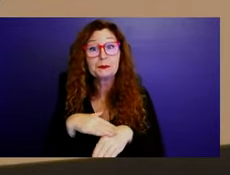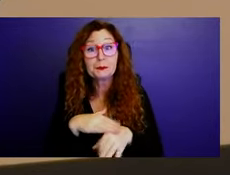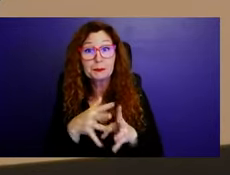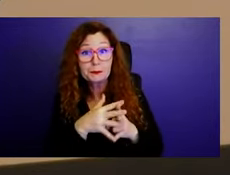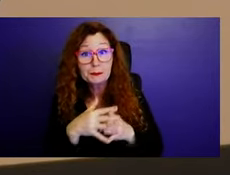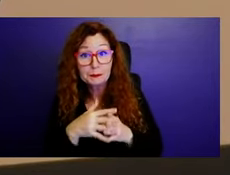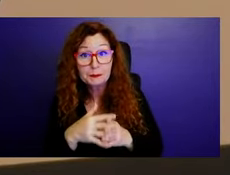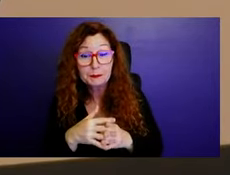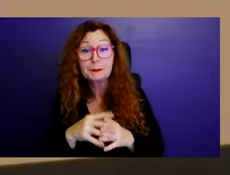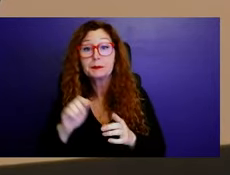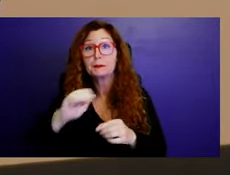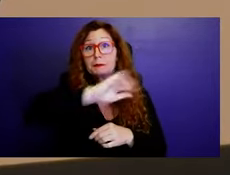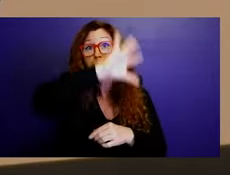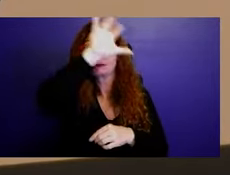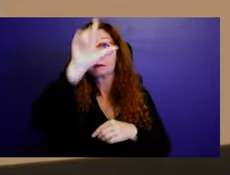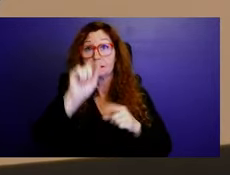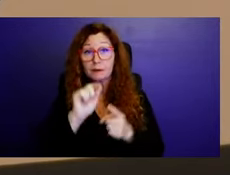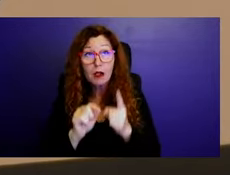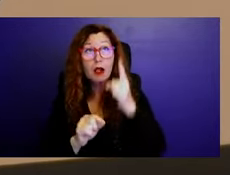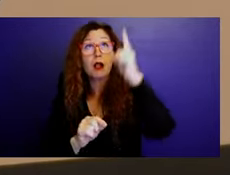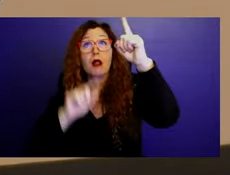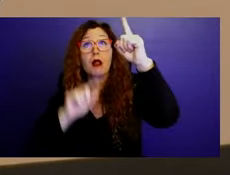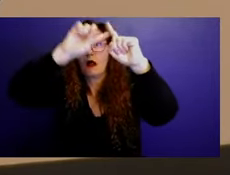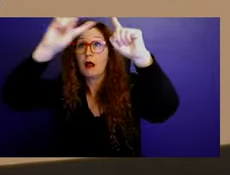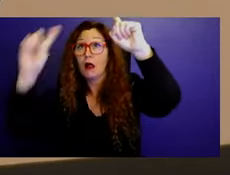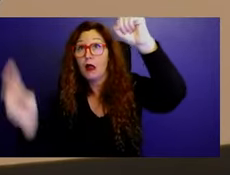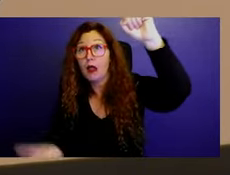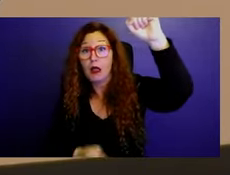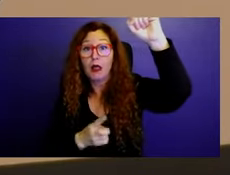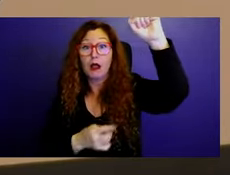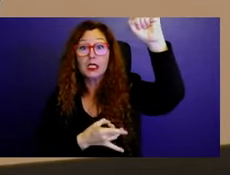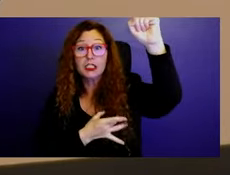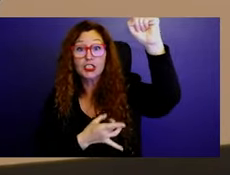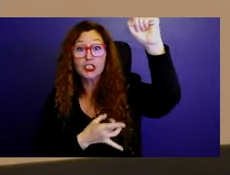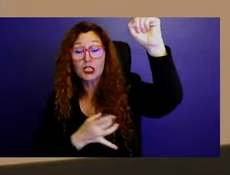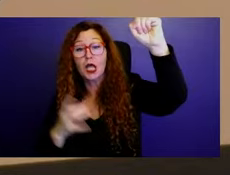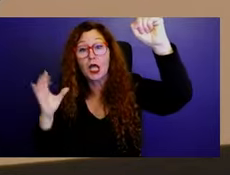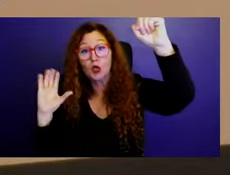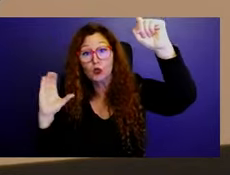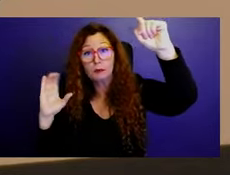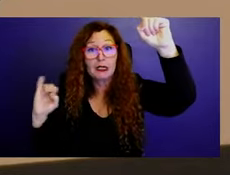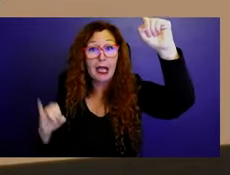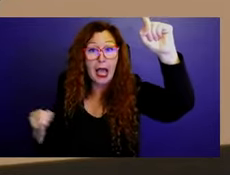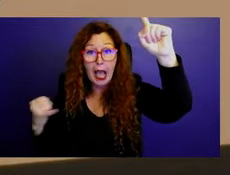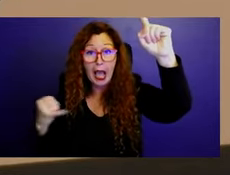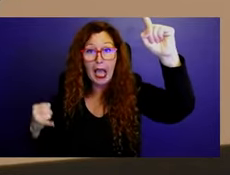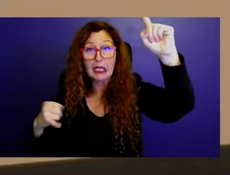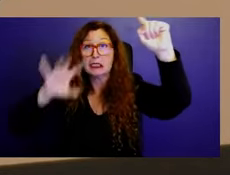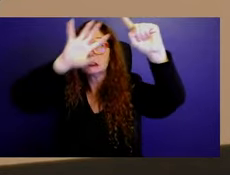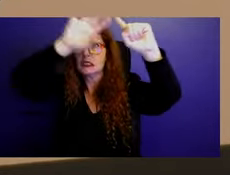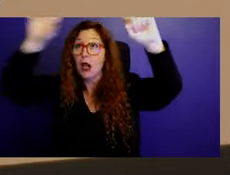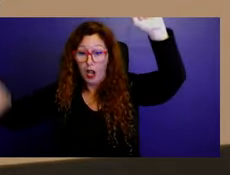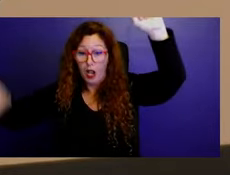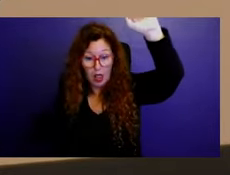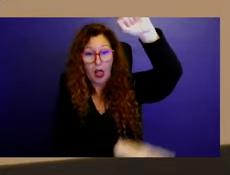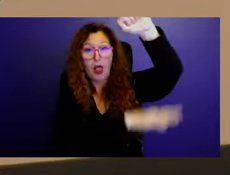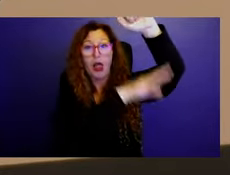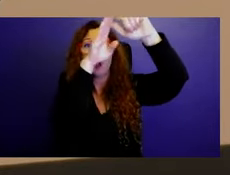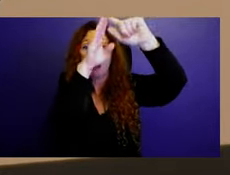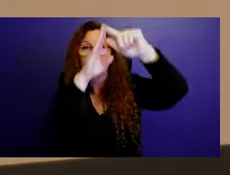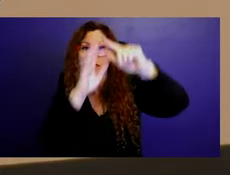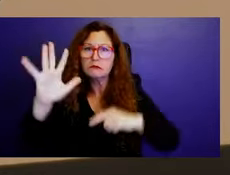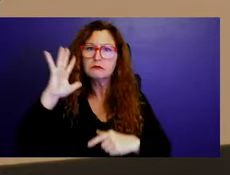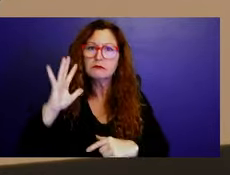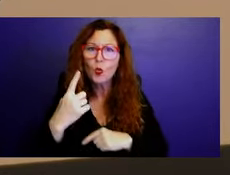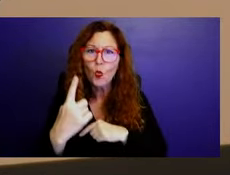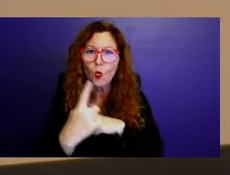to the bottom of Chile and the Caribbean, the Taino people, it used to all be one country. But the white men in their